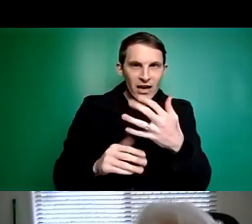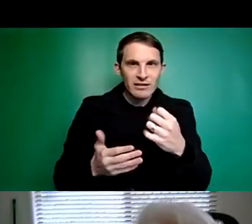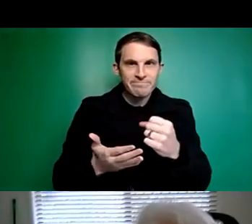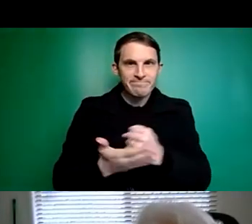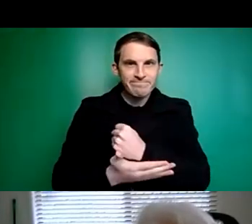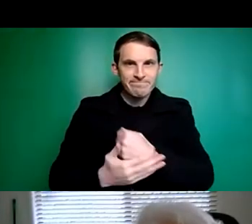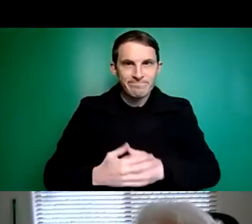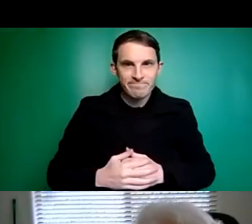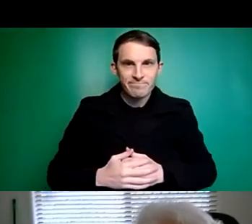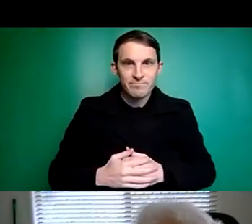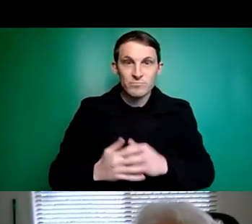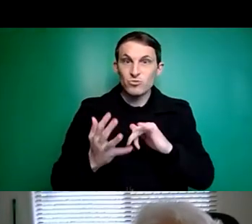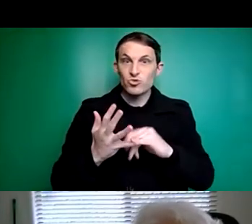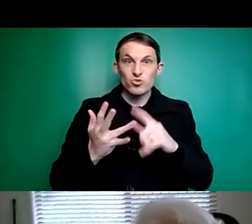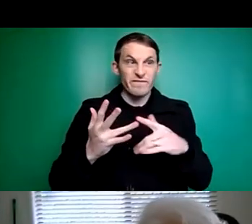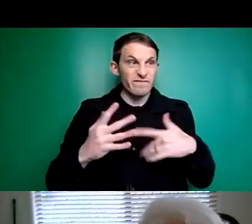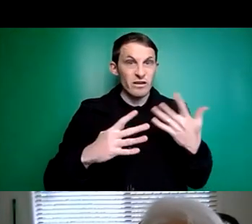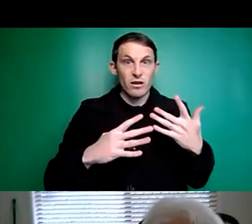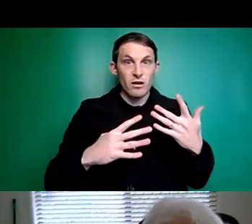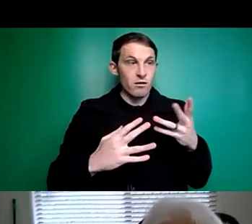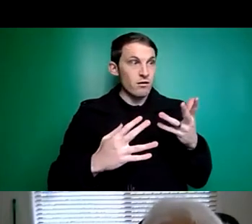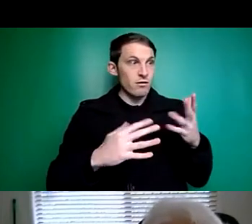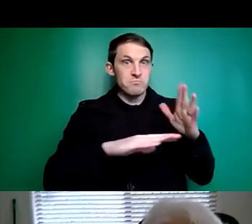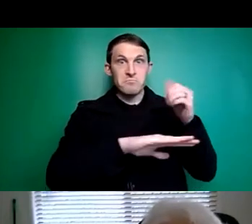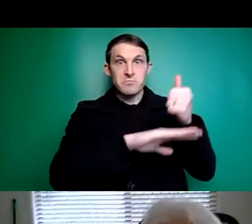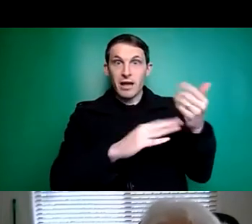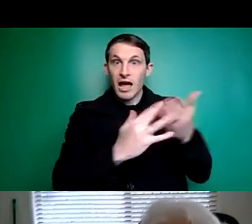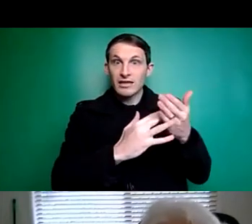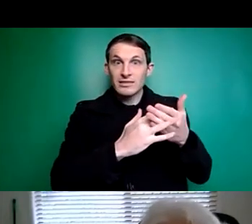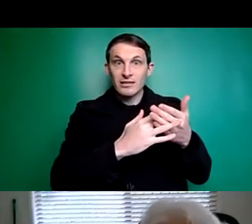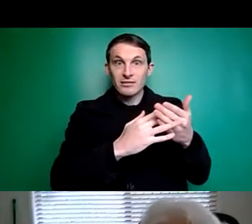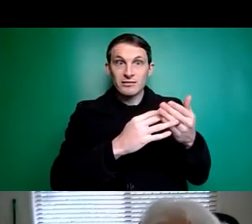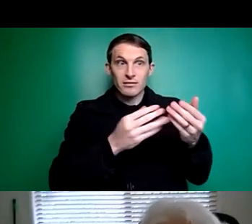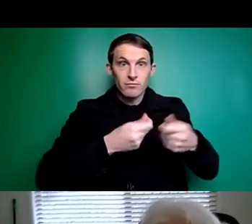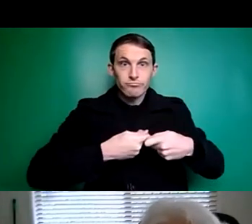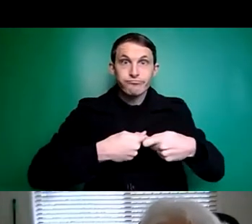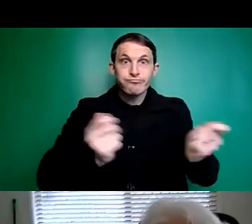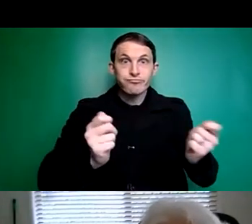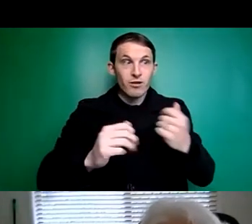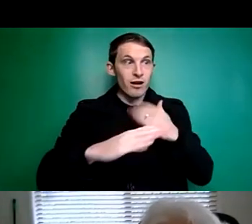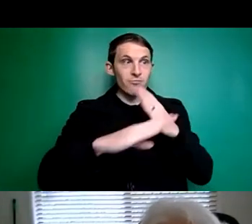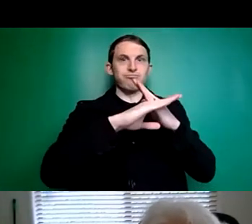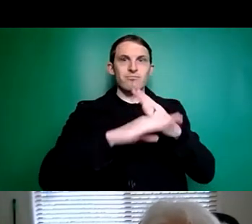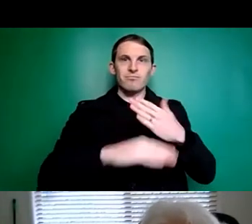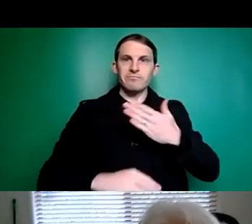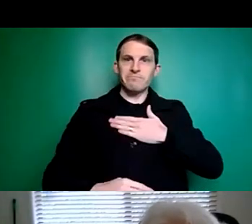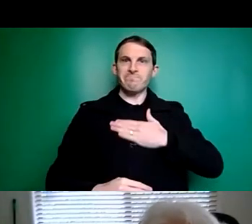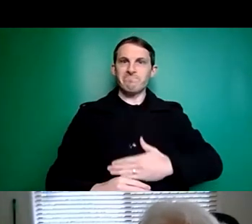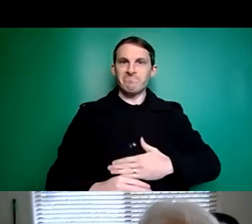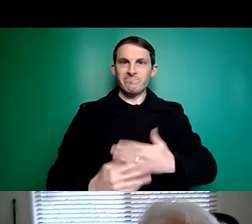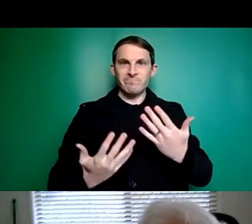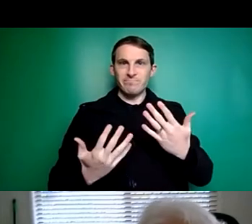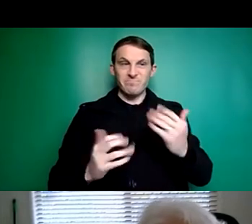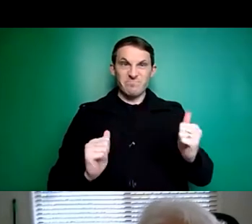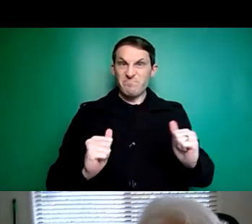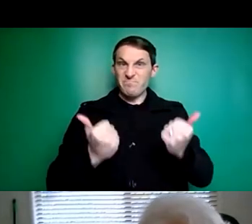So I'm just locked out. I'm reminded of that frequently because I am connected